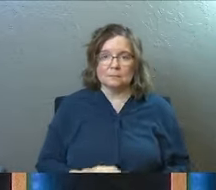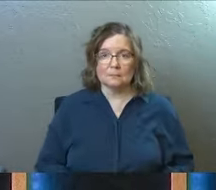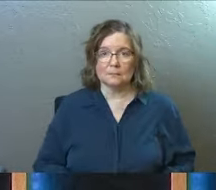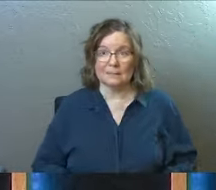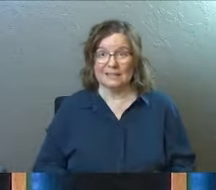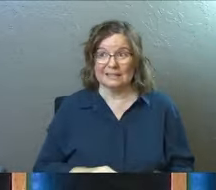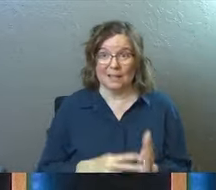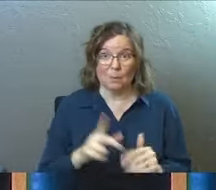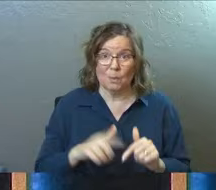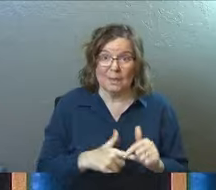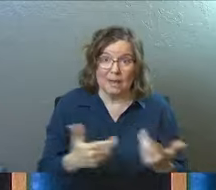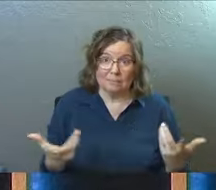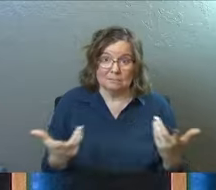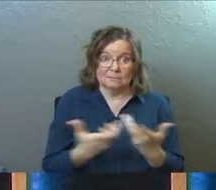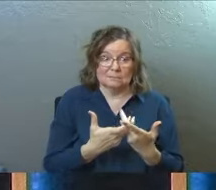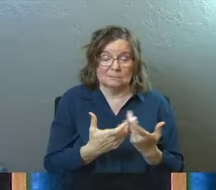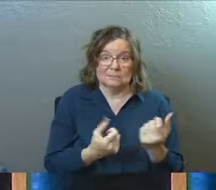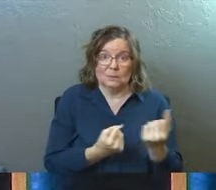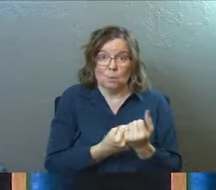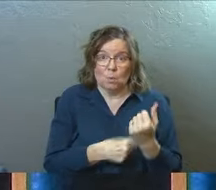It doesn't mean we can't be unified